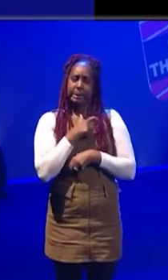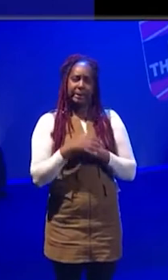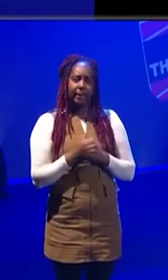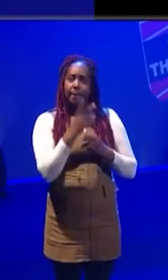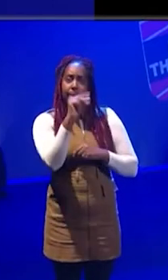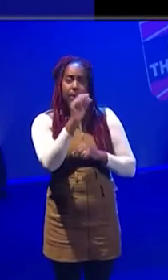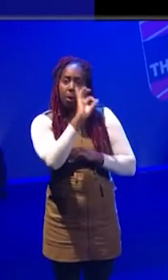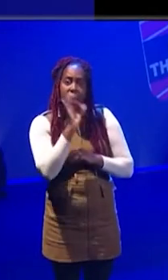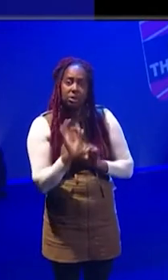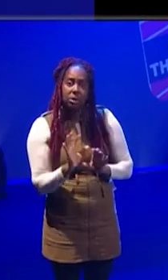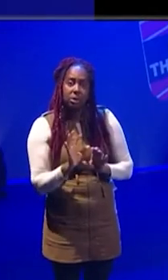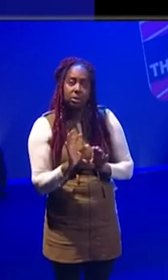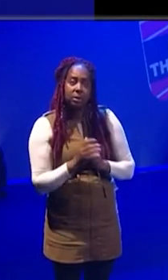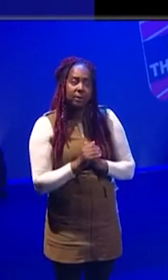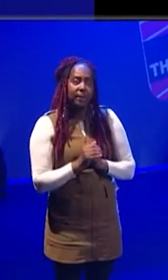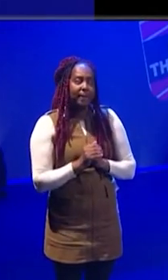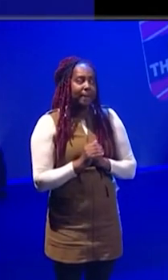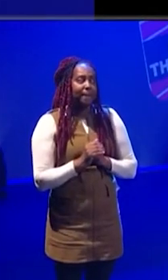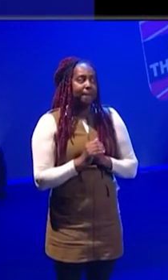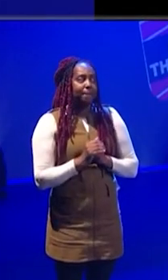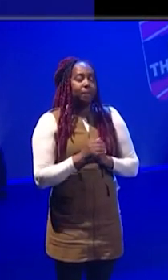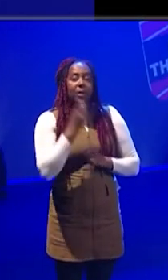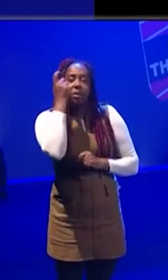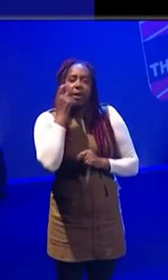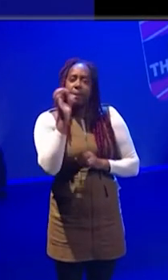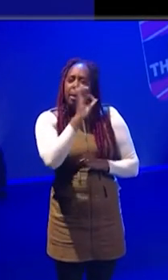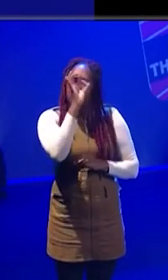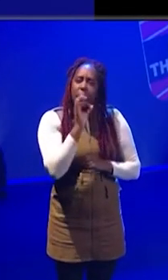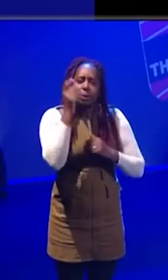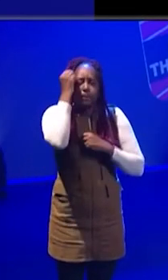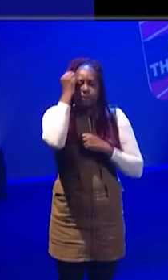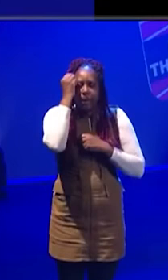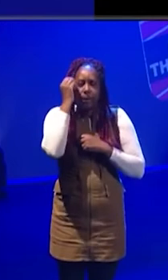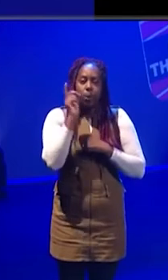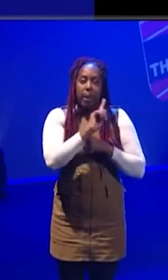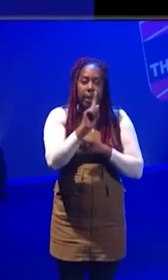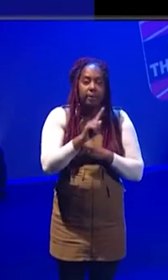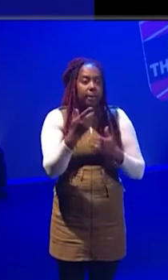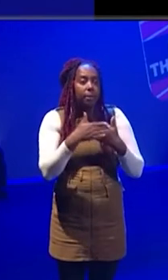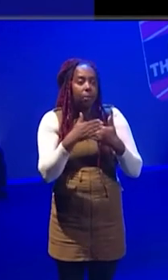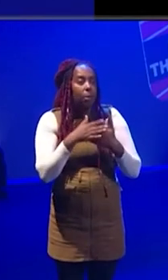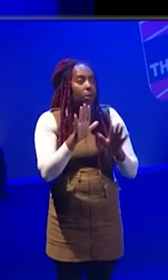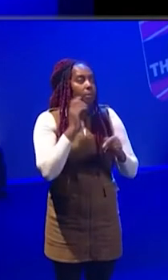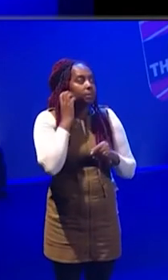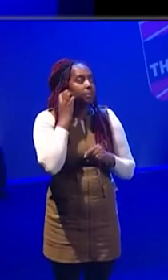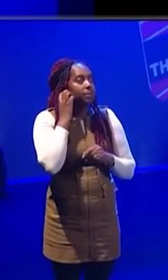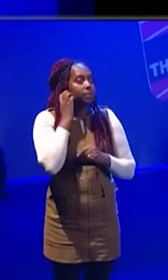No? Shall we go back to the stools? Think about your questions, we'll come back to you. Anyone else in the stools?